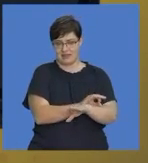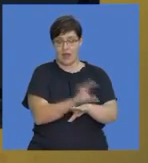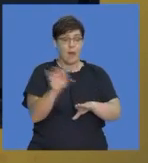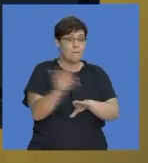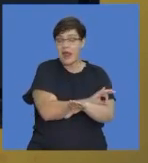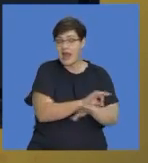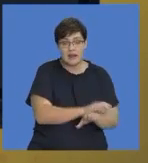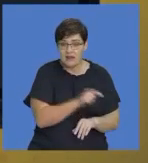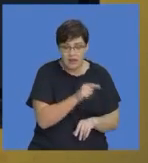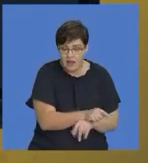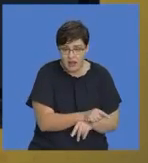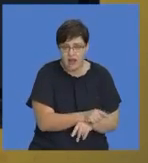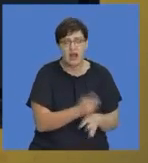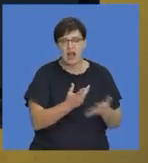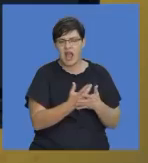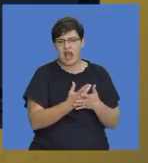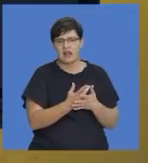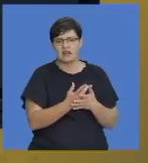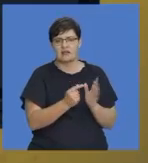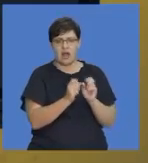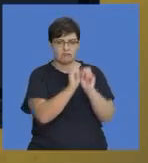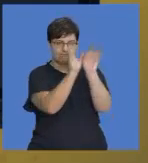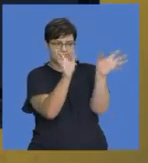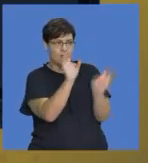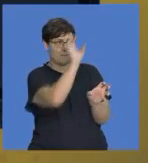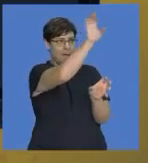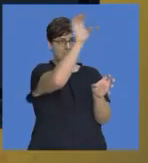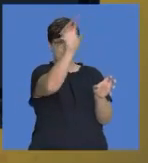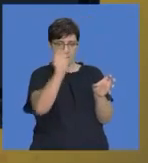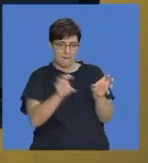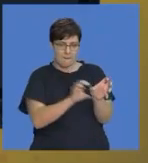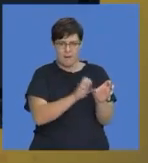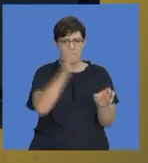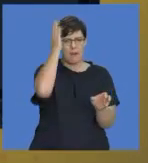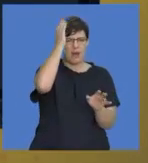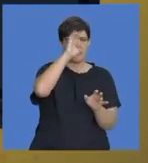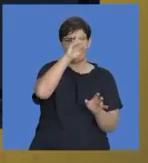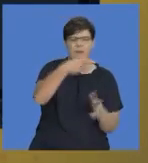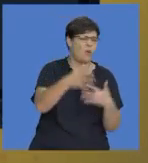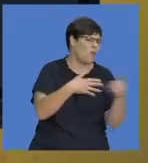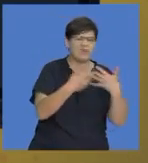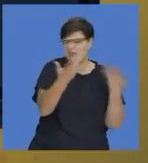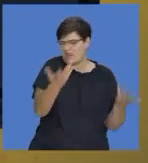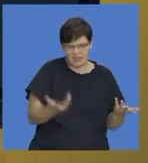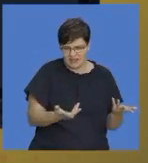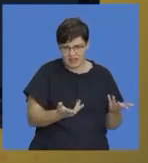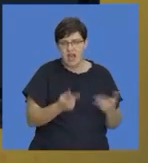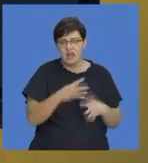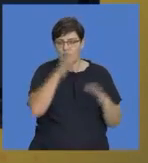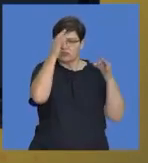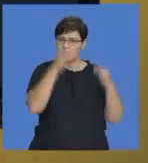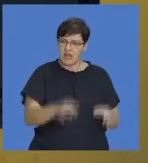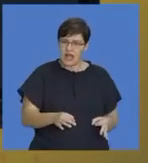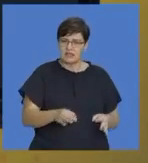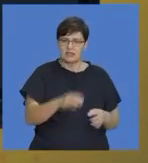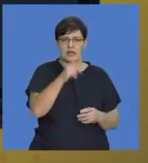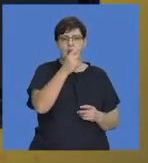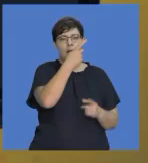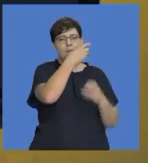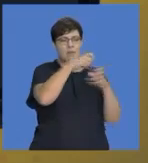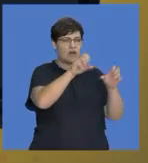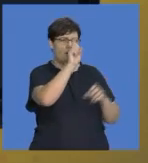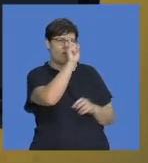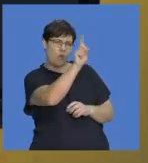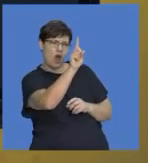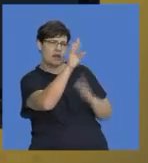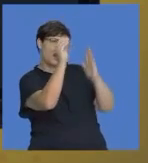way where you can either draw a little spider diagram or mind map or whatever you've done in school. Even if you decide to write out paragraph one and